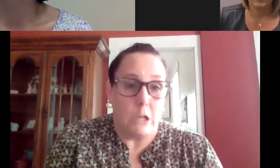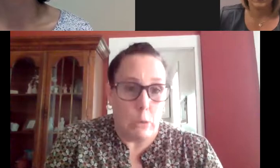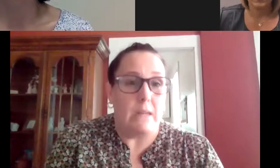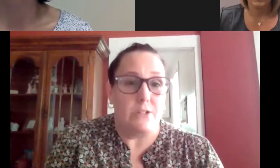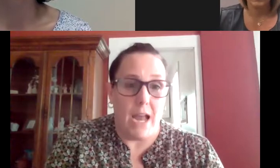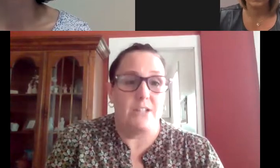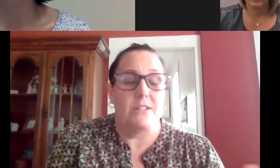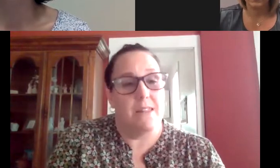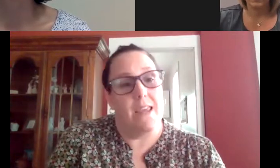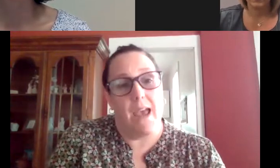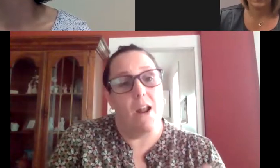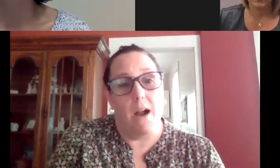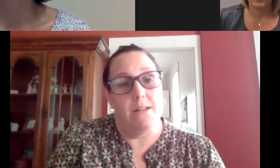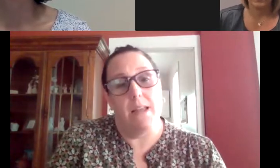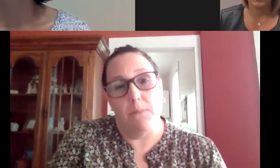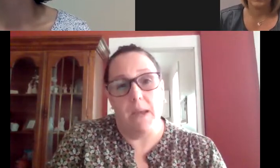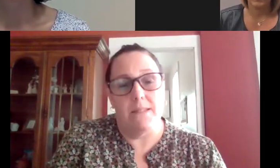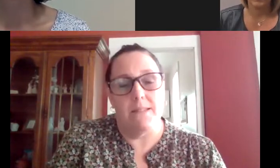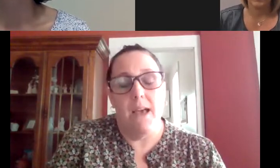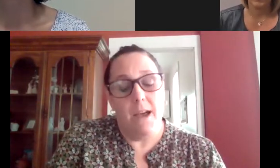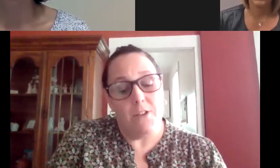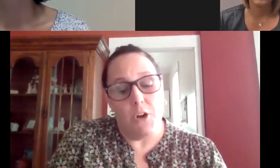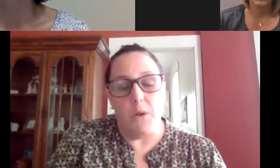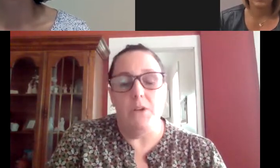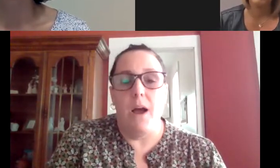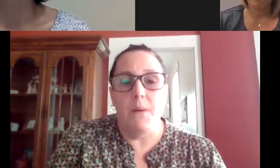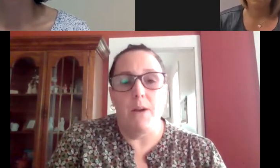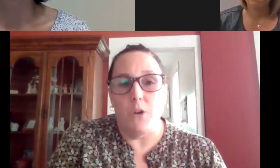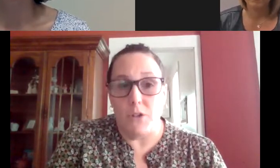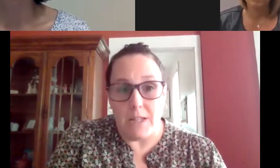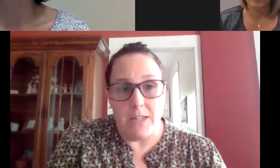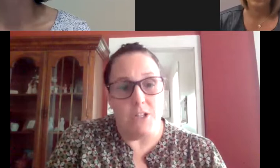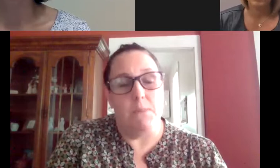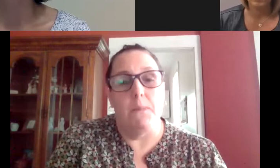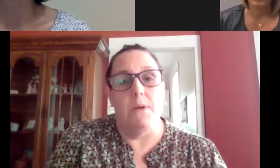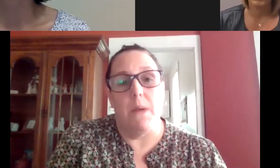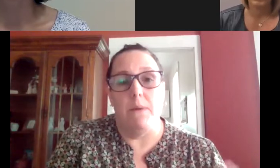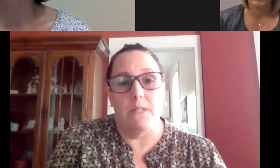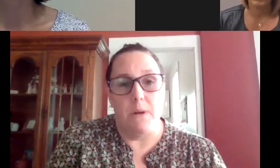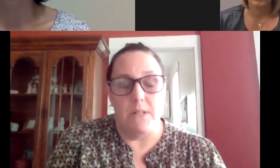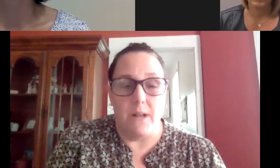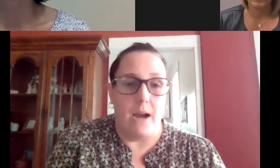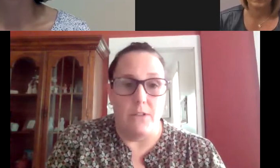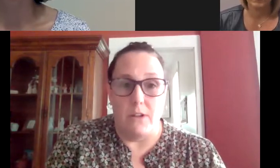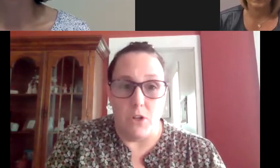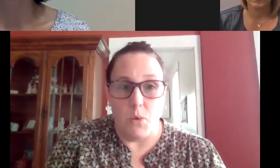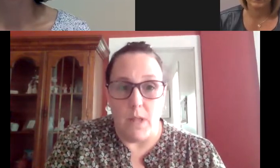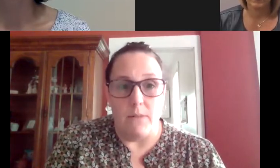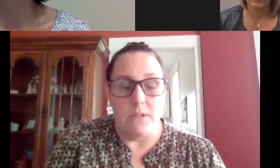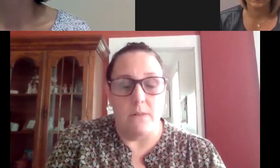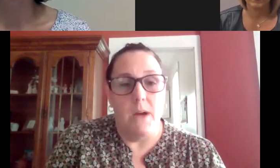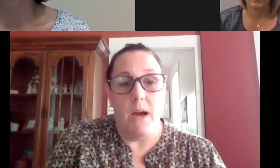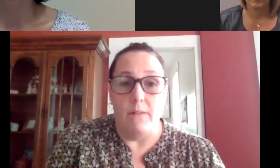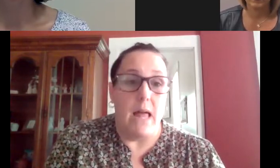human interactions that they get on a daily basis. So when you talk about social isolation and people that may be experiencing higher than usual